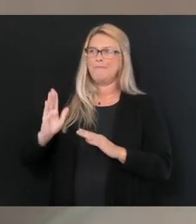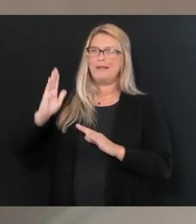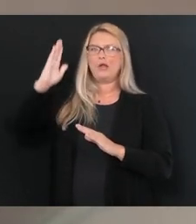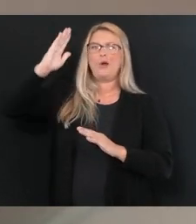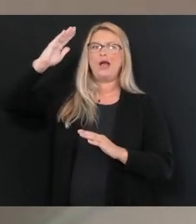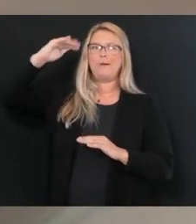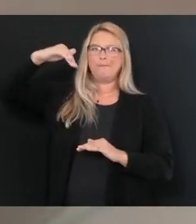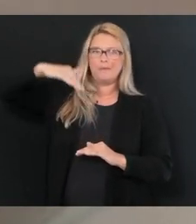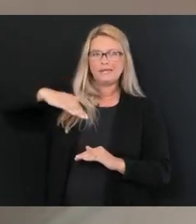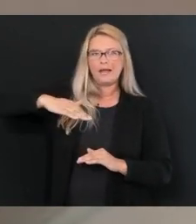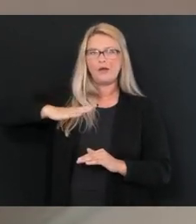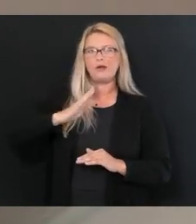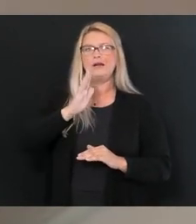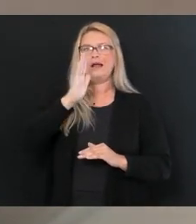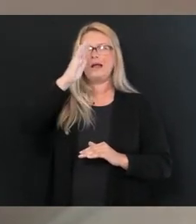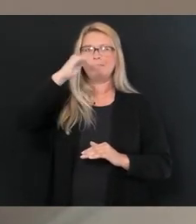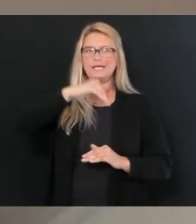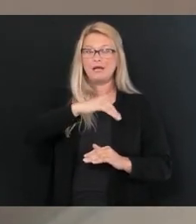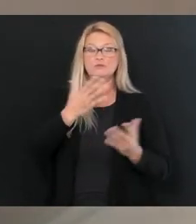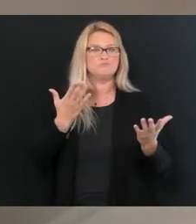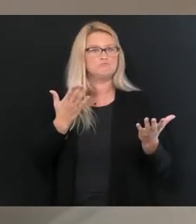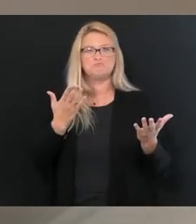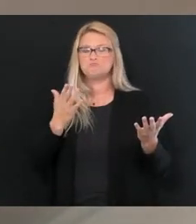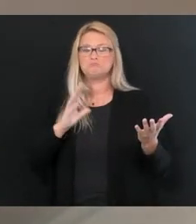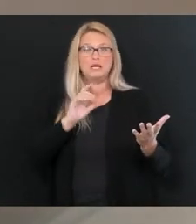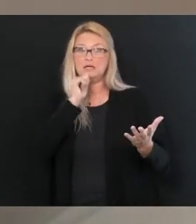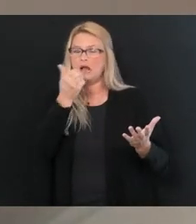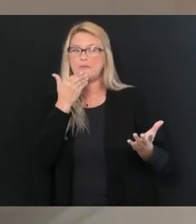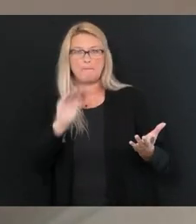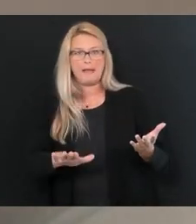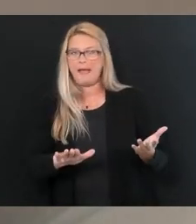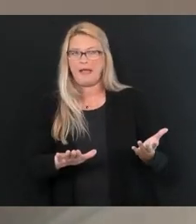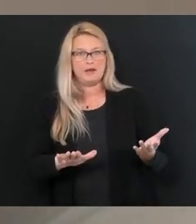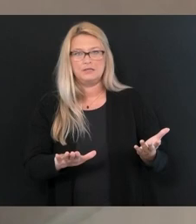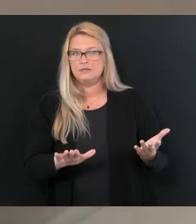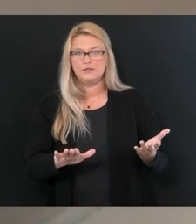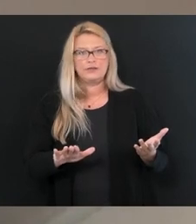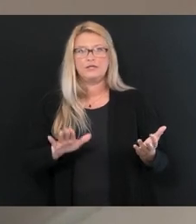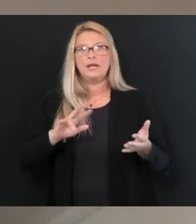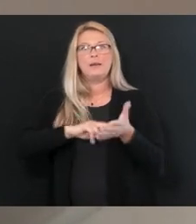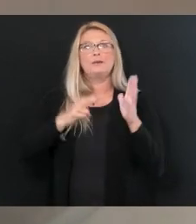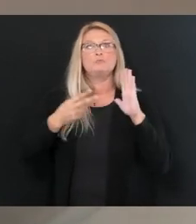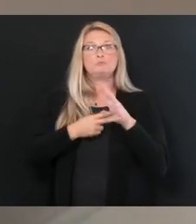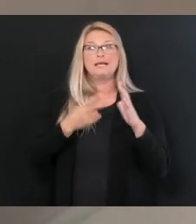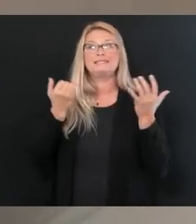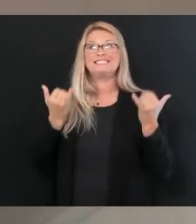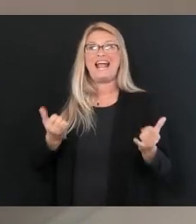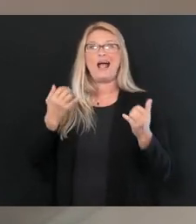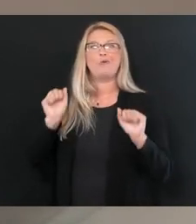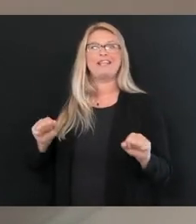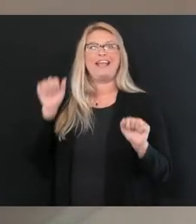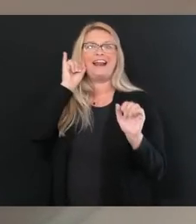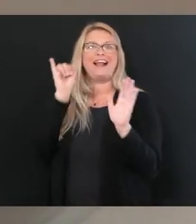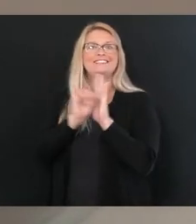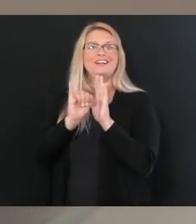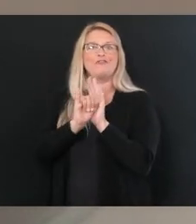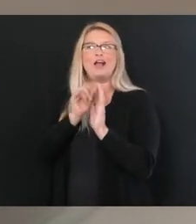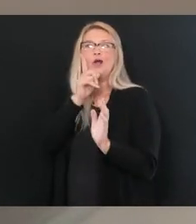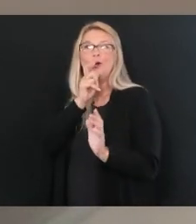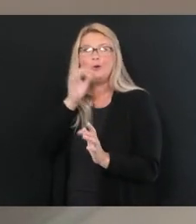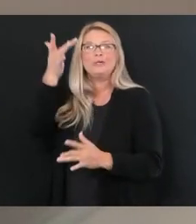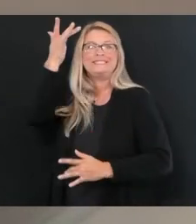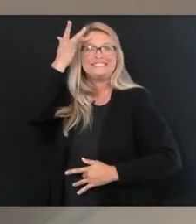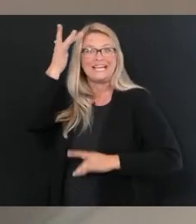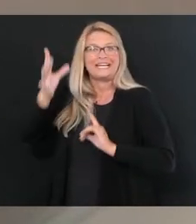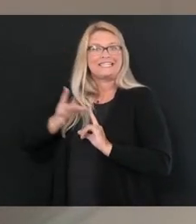transiently. But that's not bad at all, because that means we're starting to identify more people who are infected.